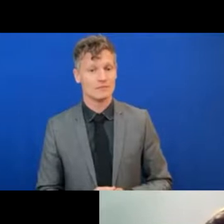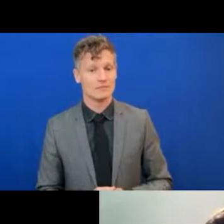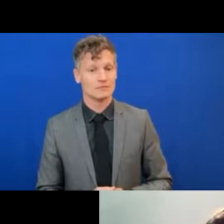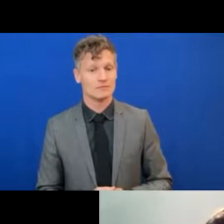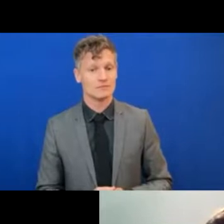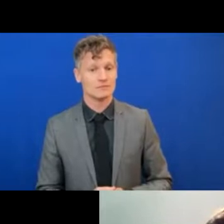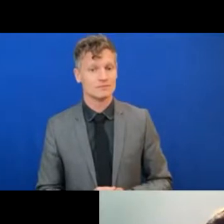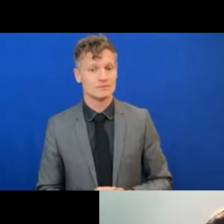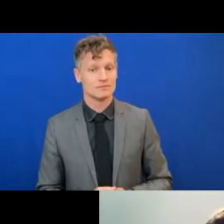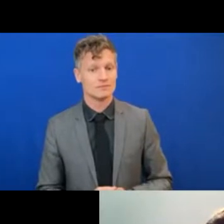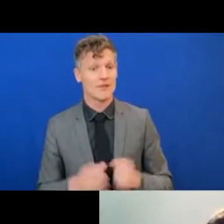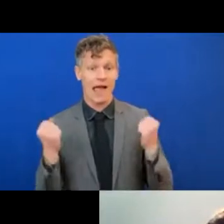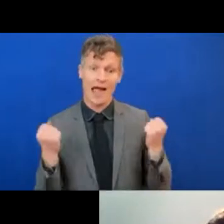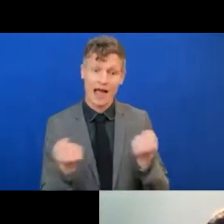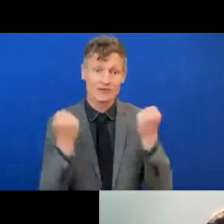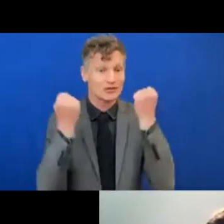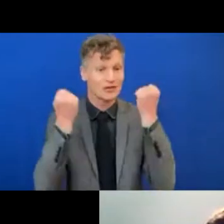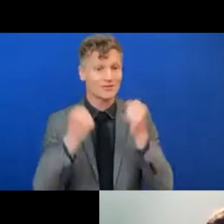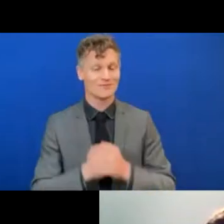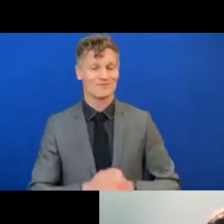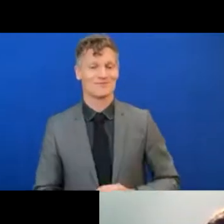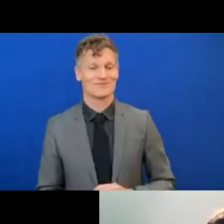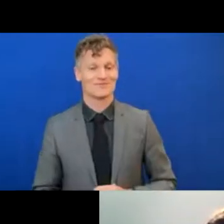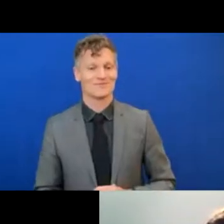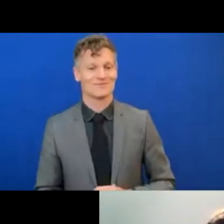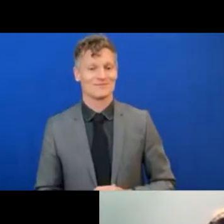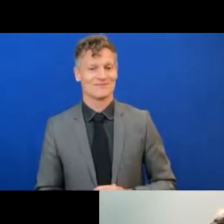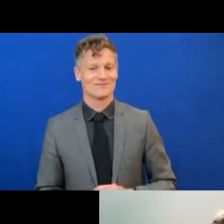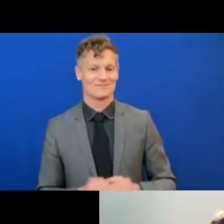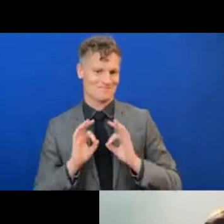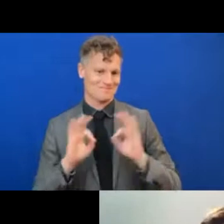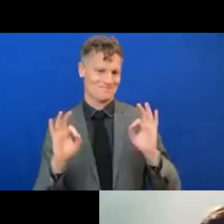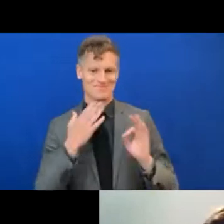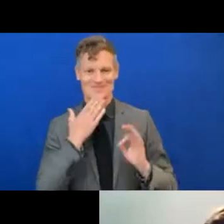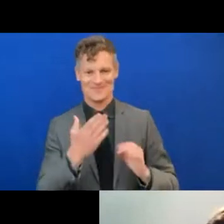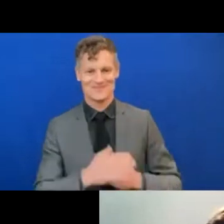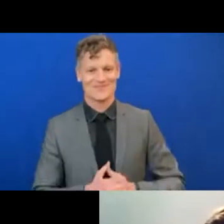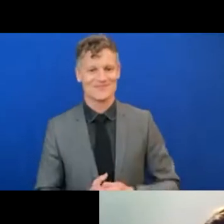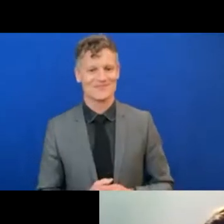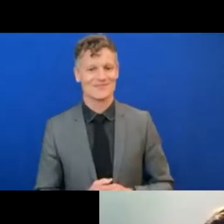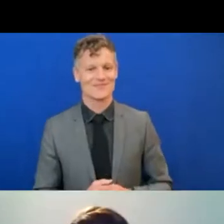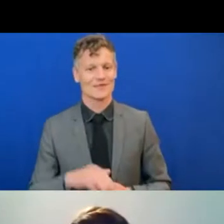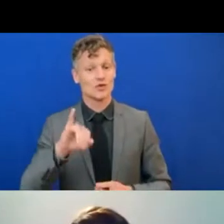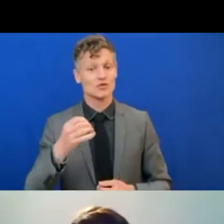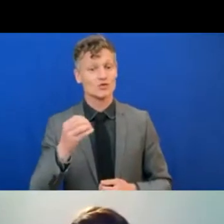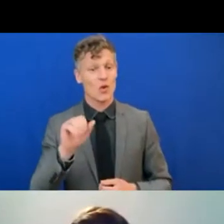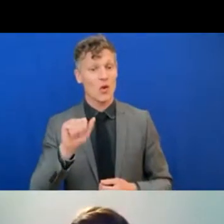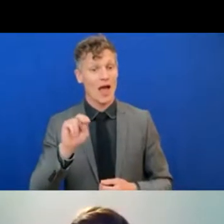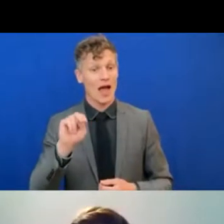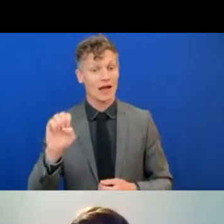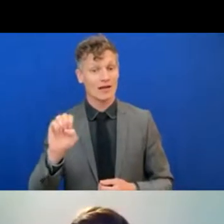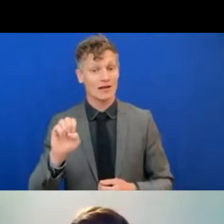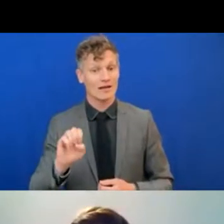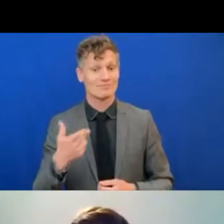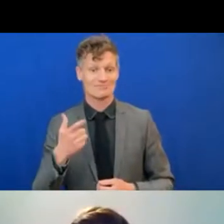Action. Action with mic on. Thank you. Joanne. Access